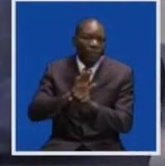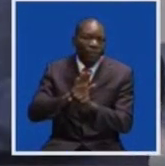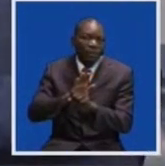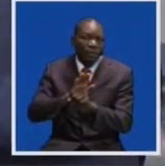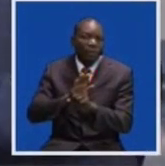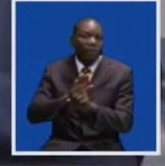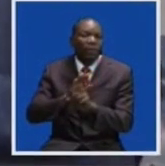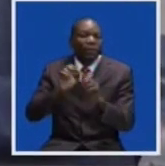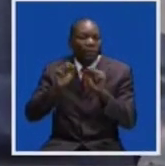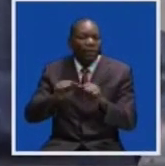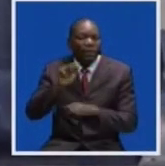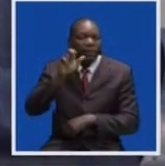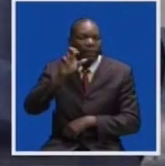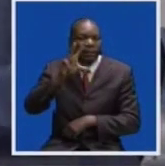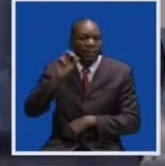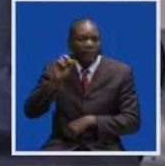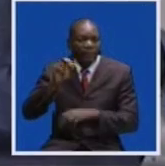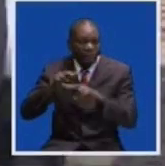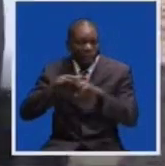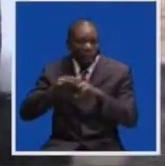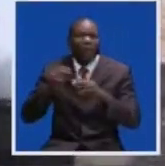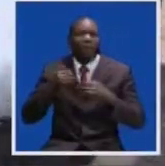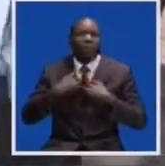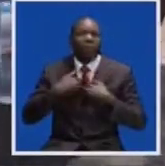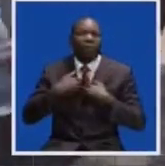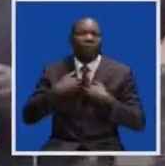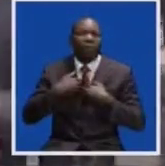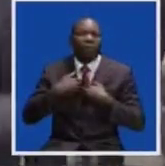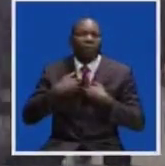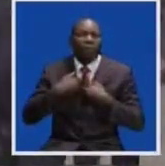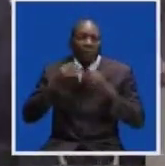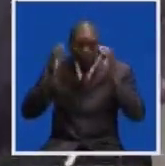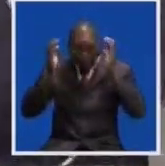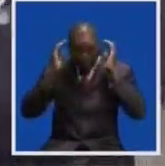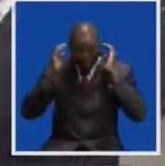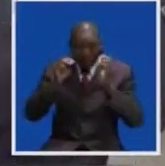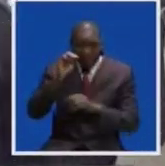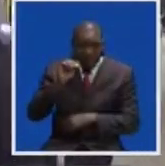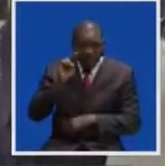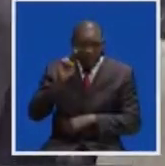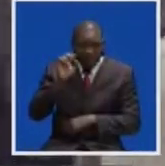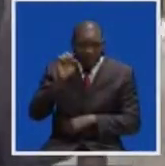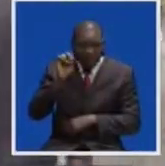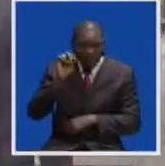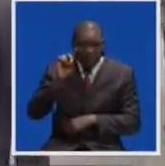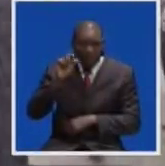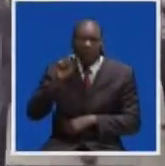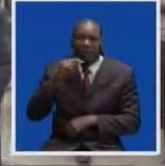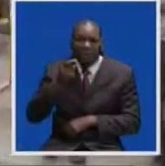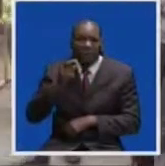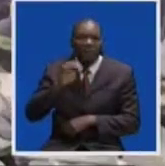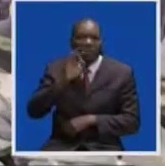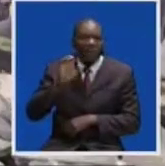have 30 trains on a given day. Executive Officer Christoph Amsonde says the company requires